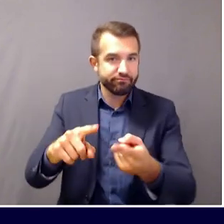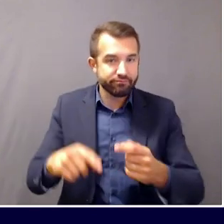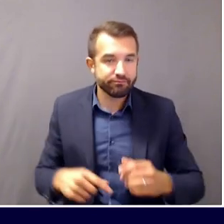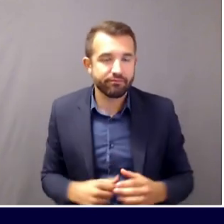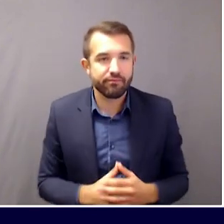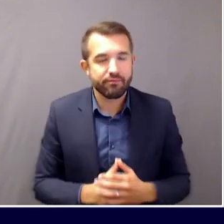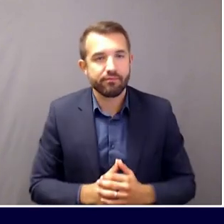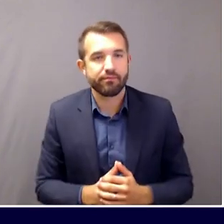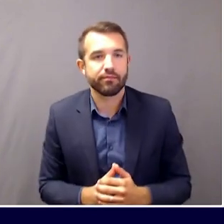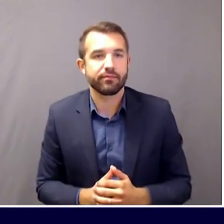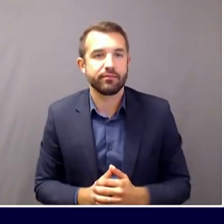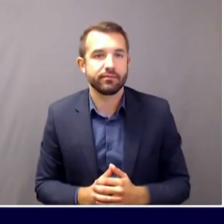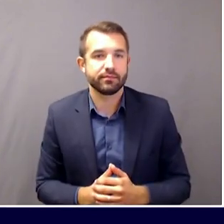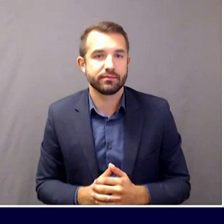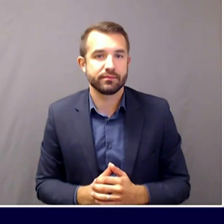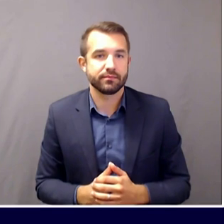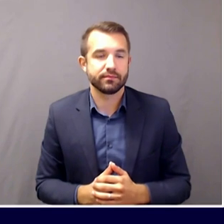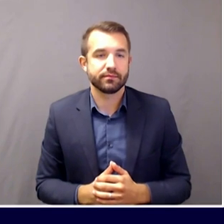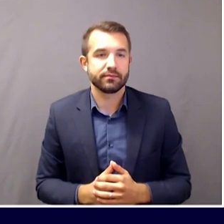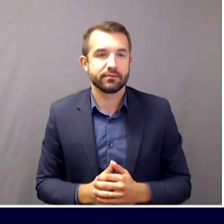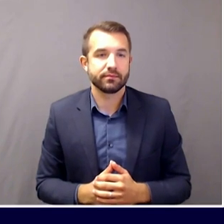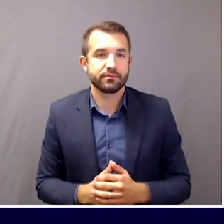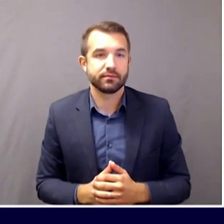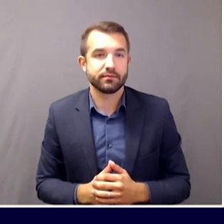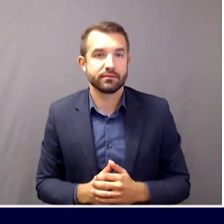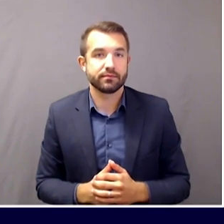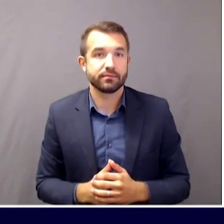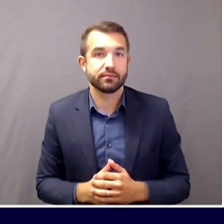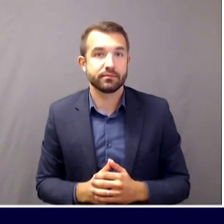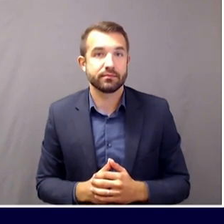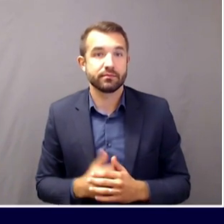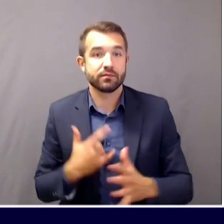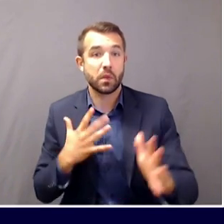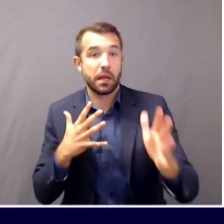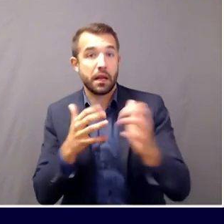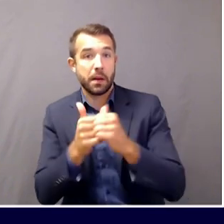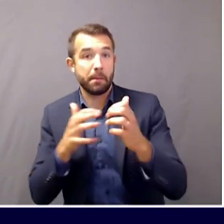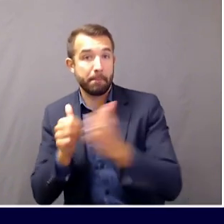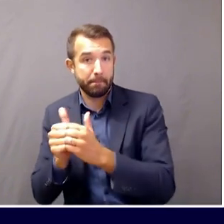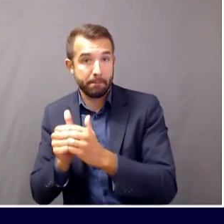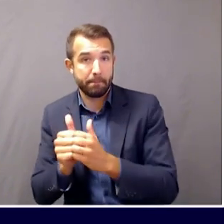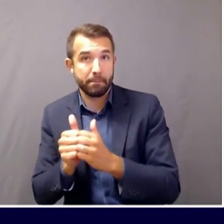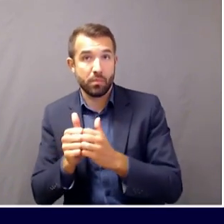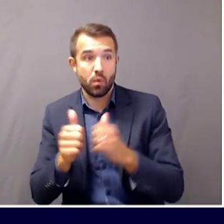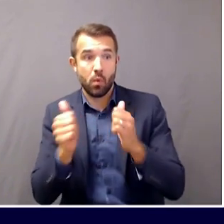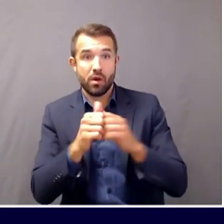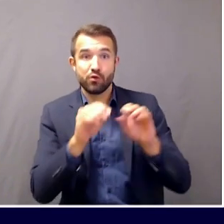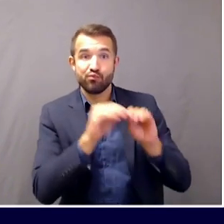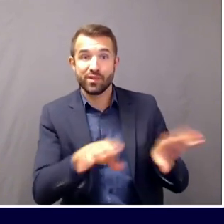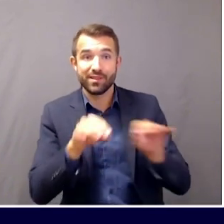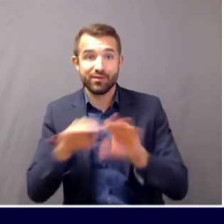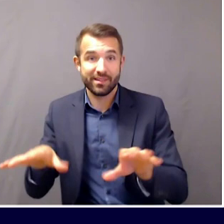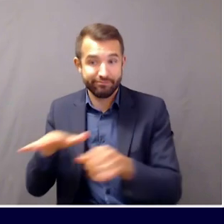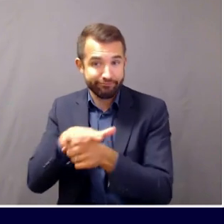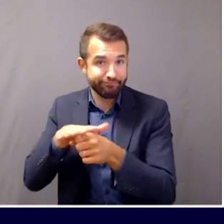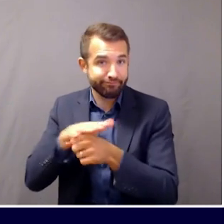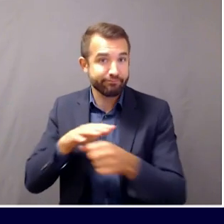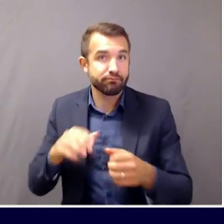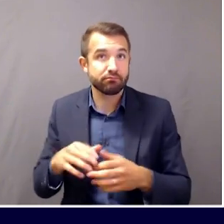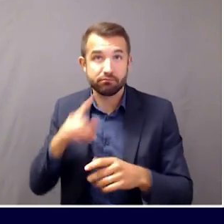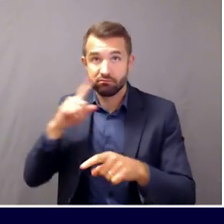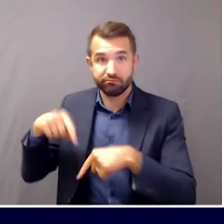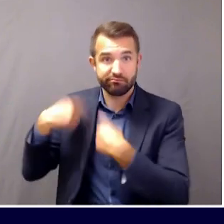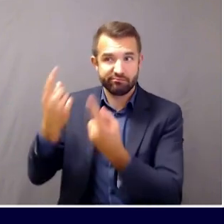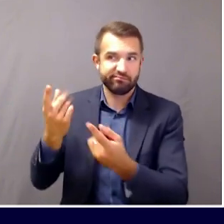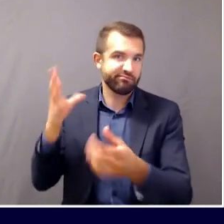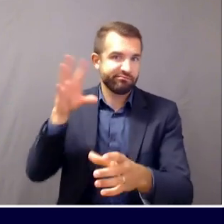I'd like to take a moment to provide an update on some of the outbreaks next that Maine CDC has been working on. Let's start with